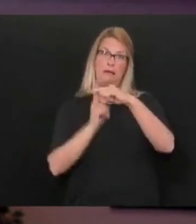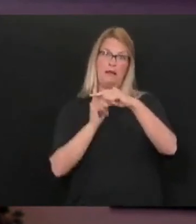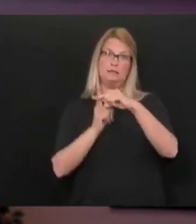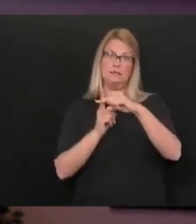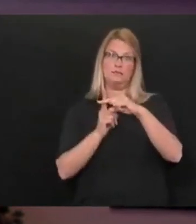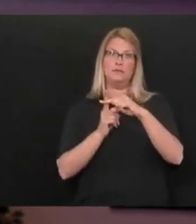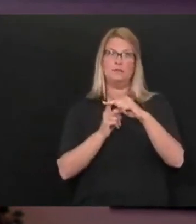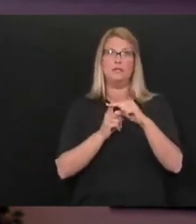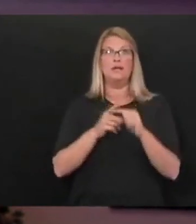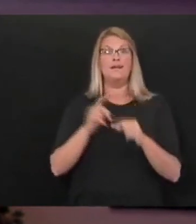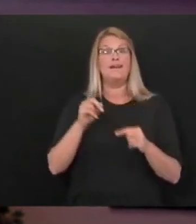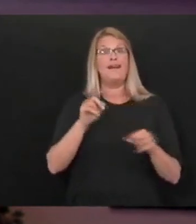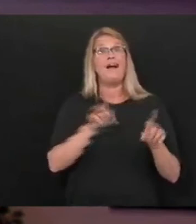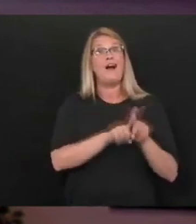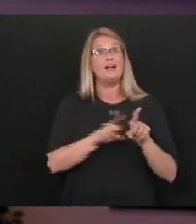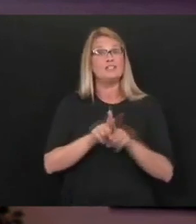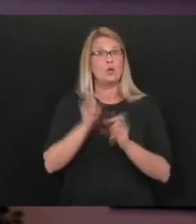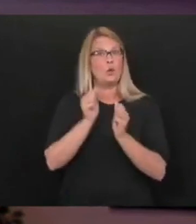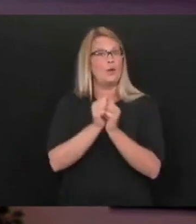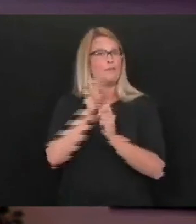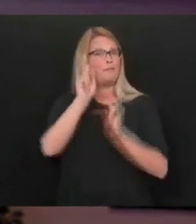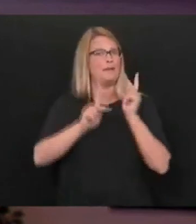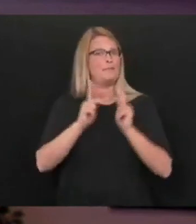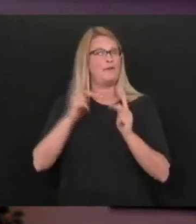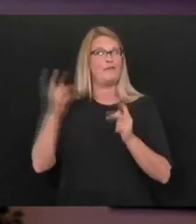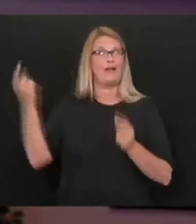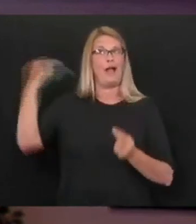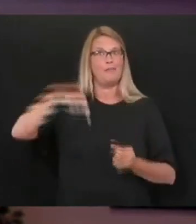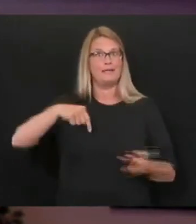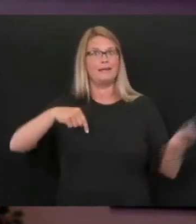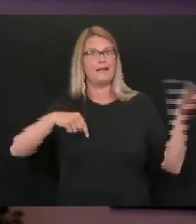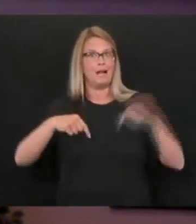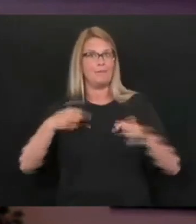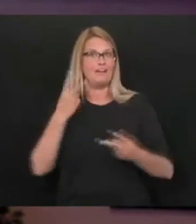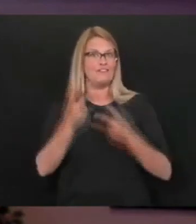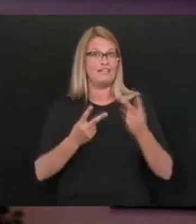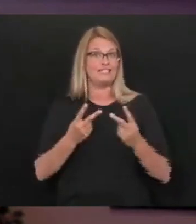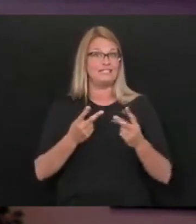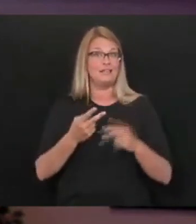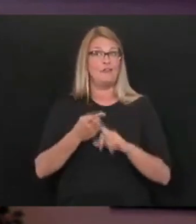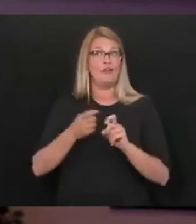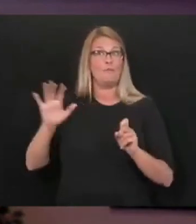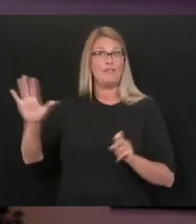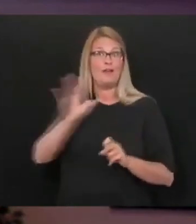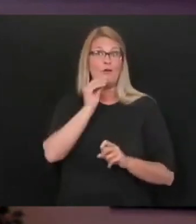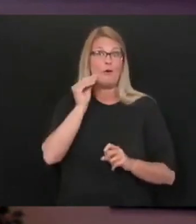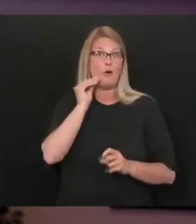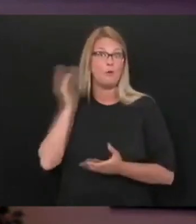tourist population that's starting to come in that may bring COVID into these areas. Bill?